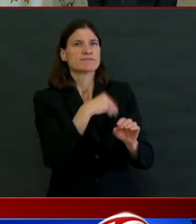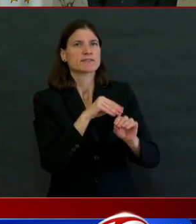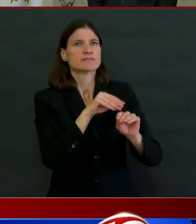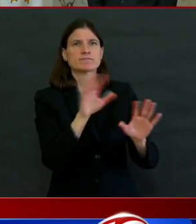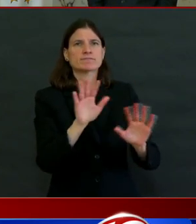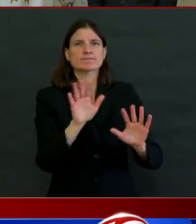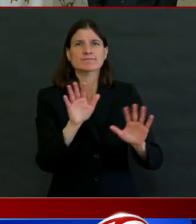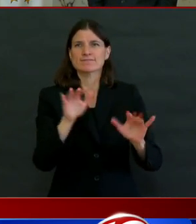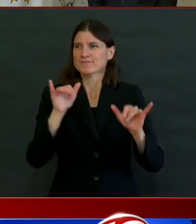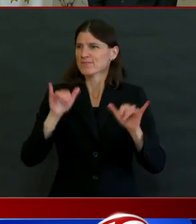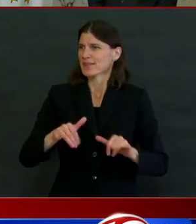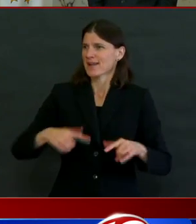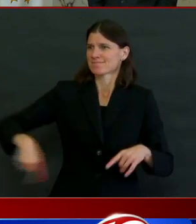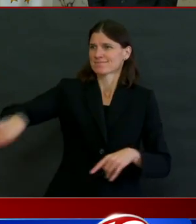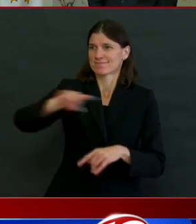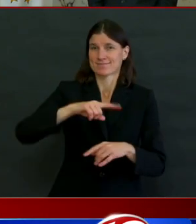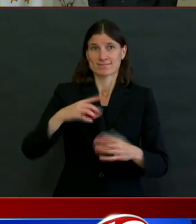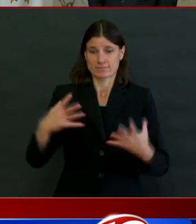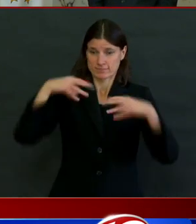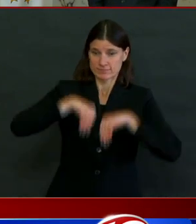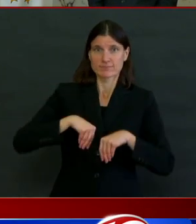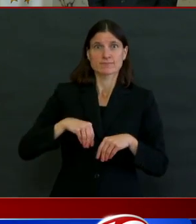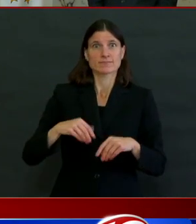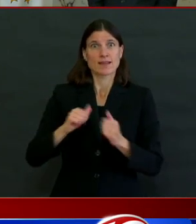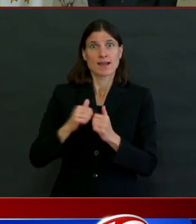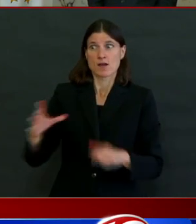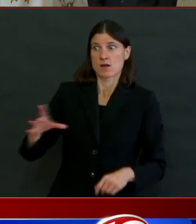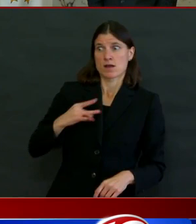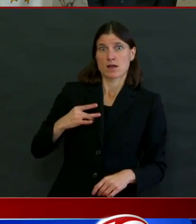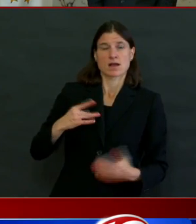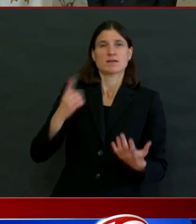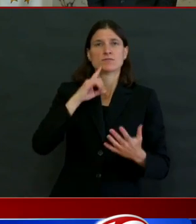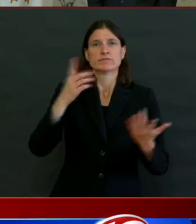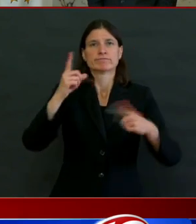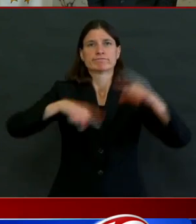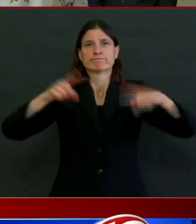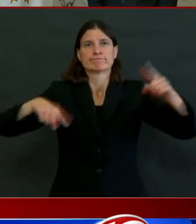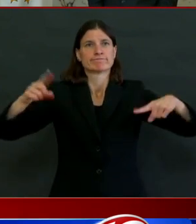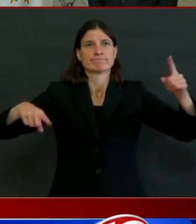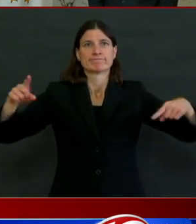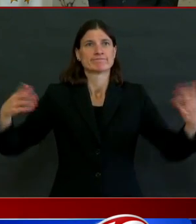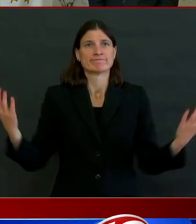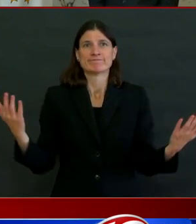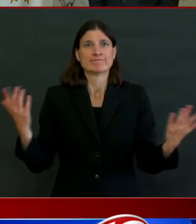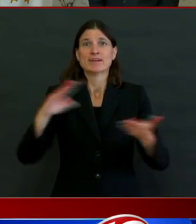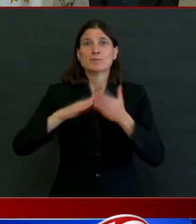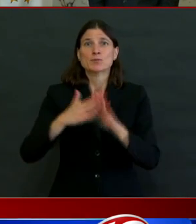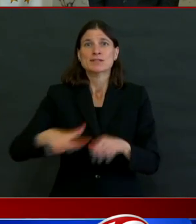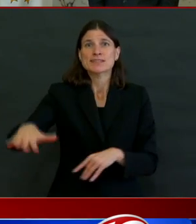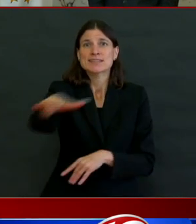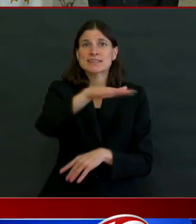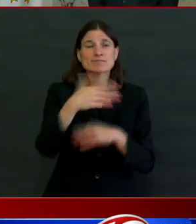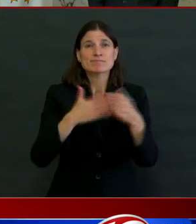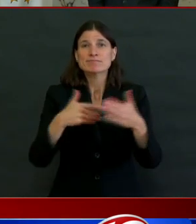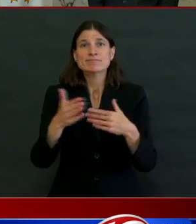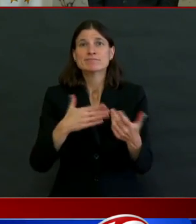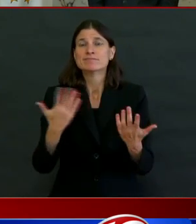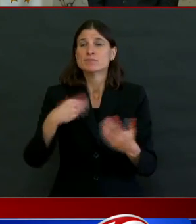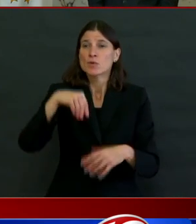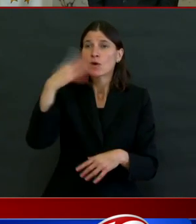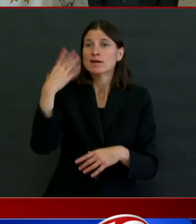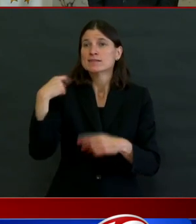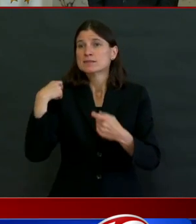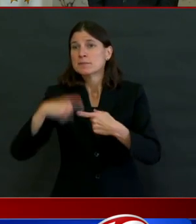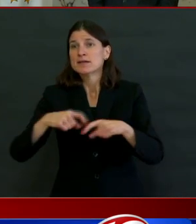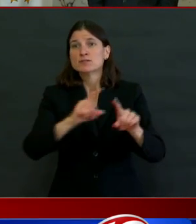to understand what's already going on in our communities that would cause certain populations to